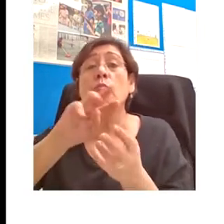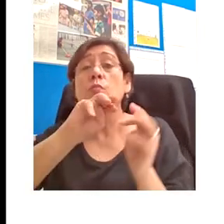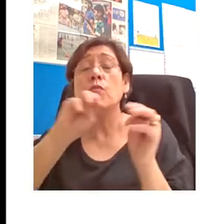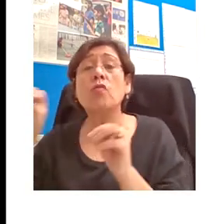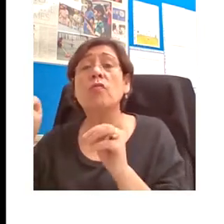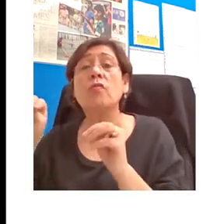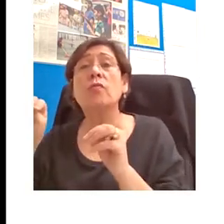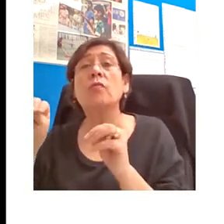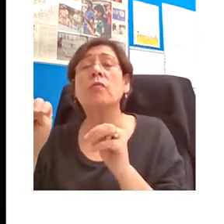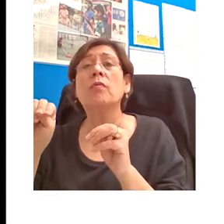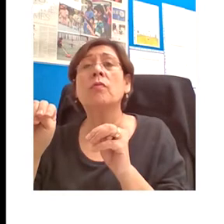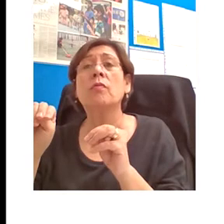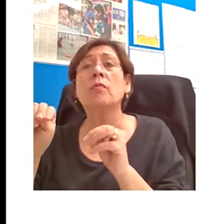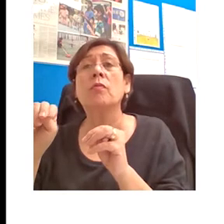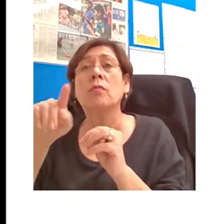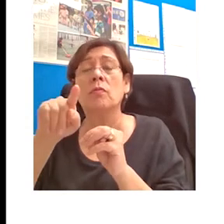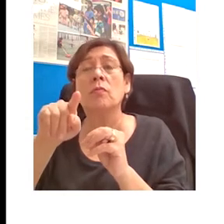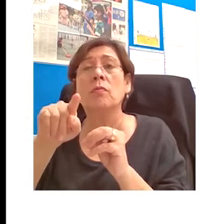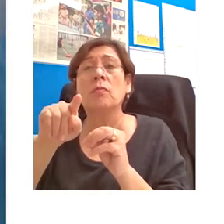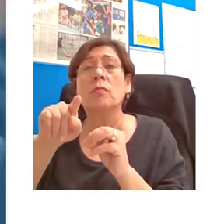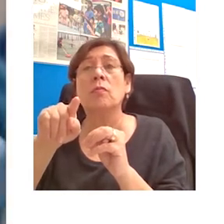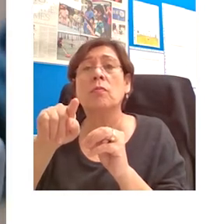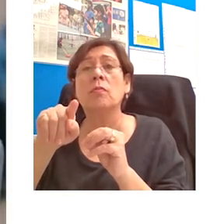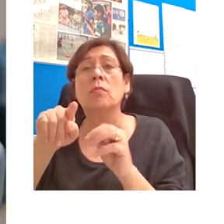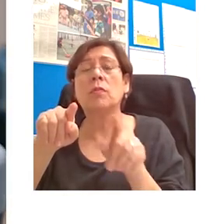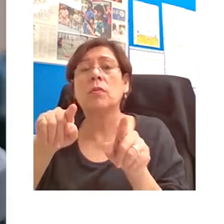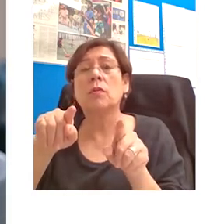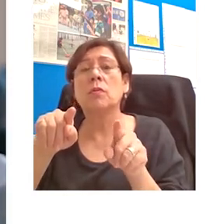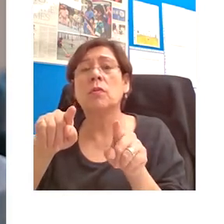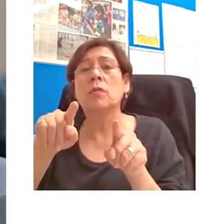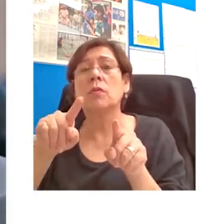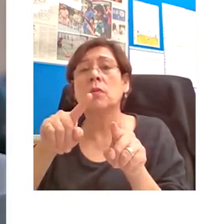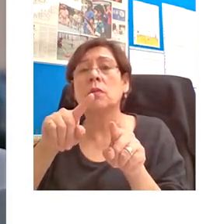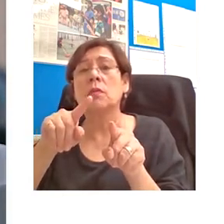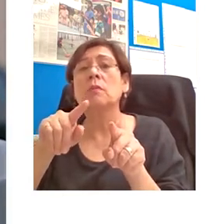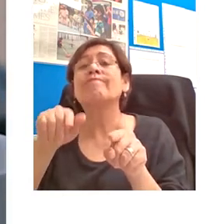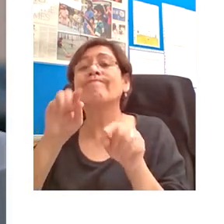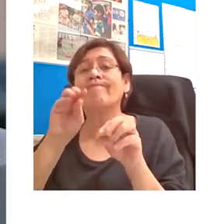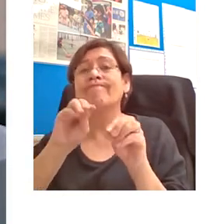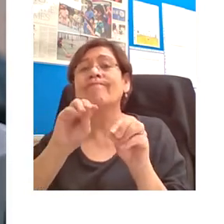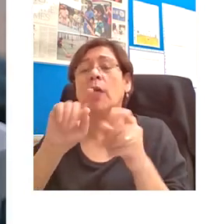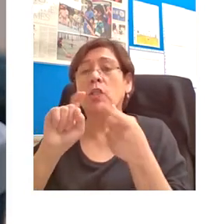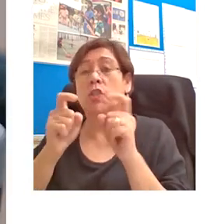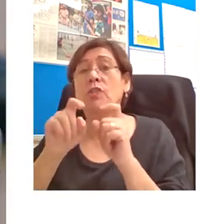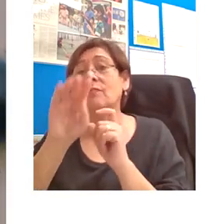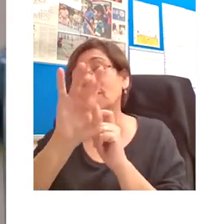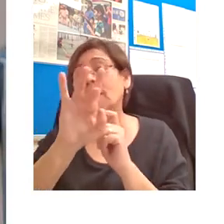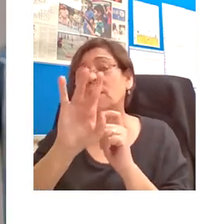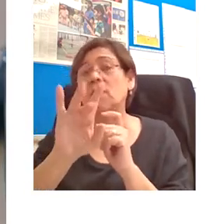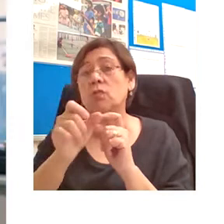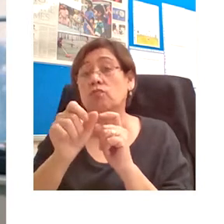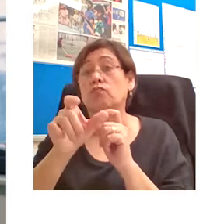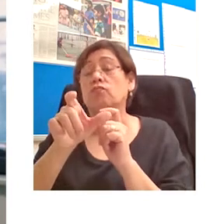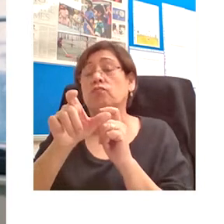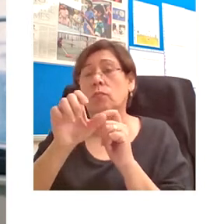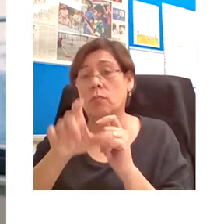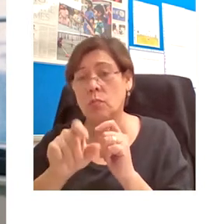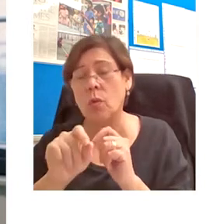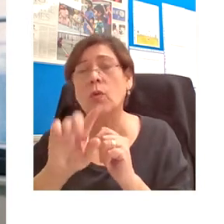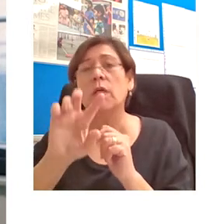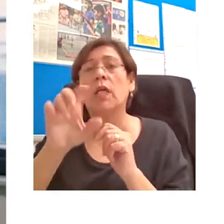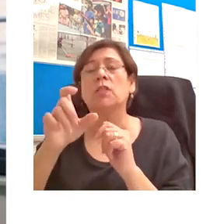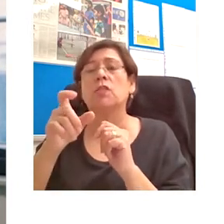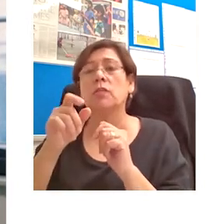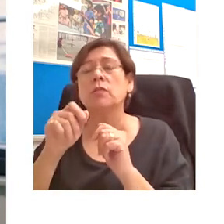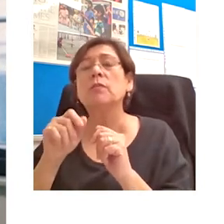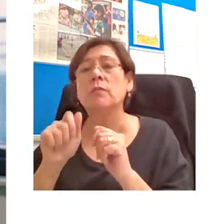stay in the relevant place on the image. So again, we can not only manipulate but also annotate three-dimensional